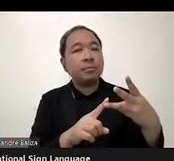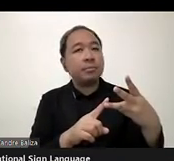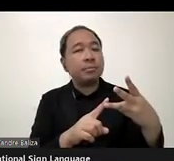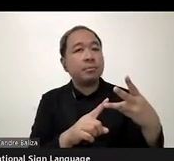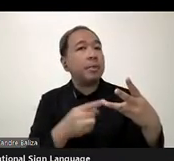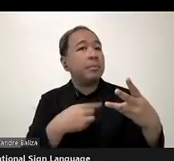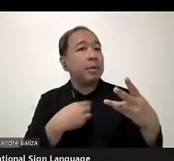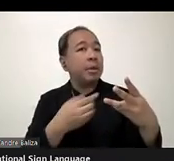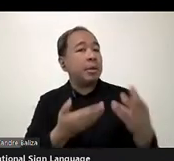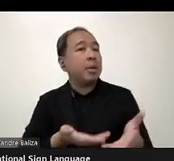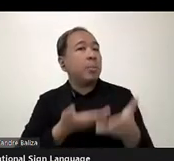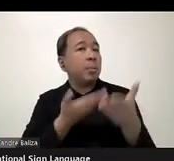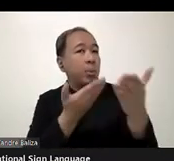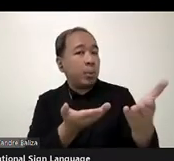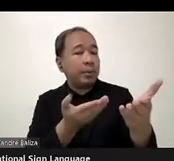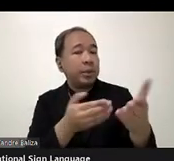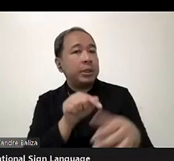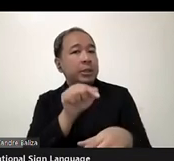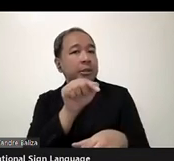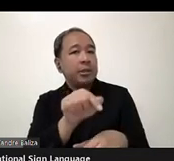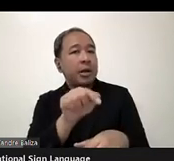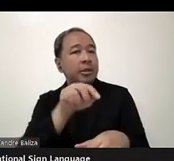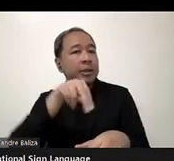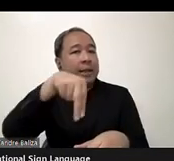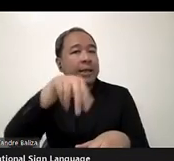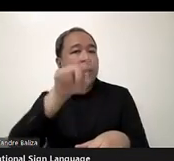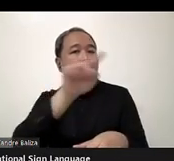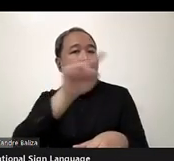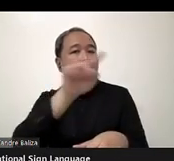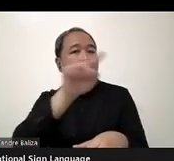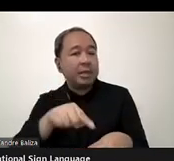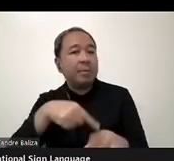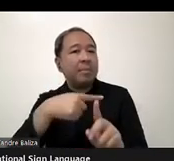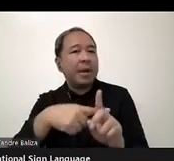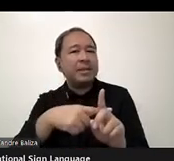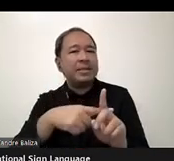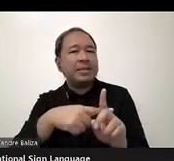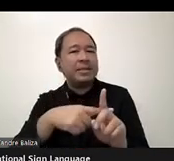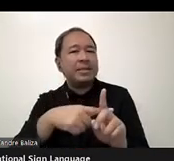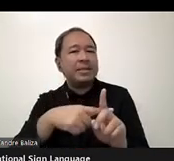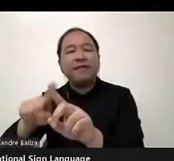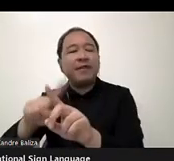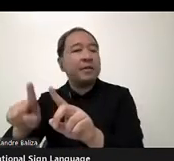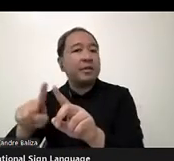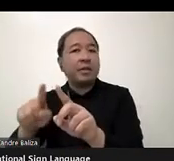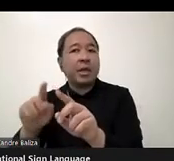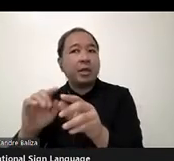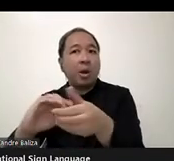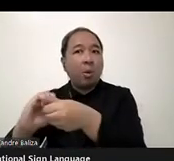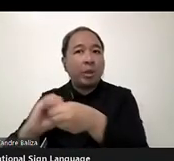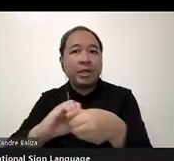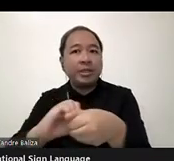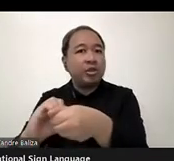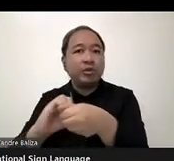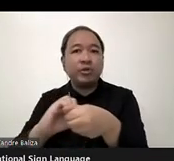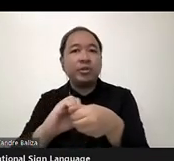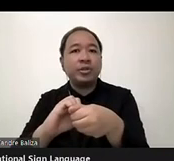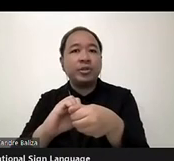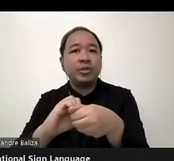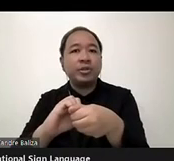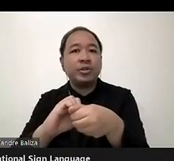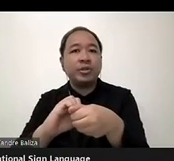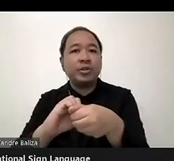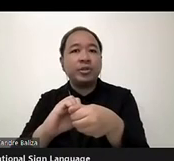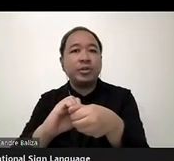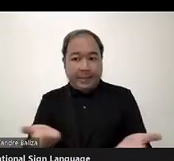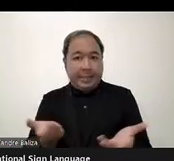.NZ, and other, uh, related, uh, registries and registrars, not just in the region, but, uh,